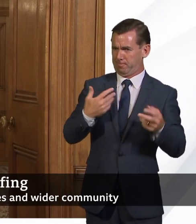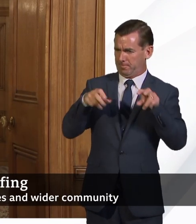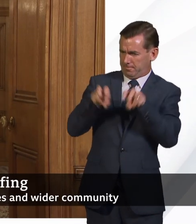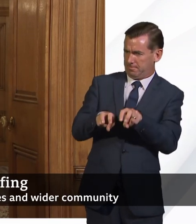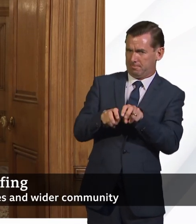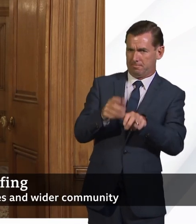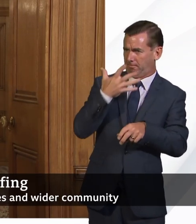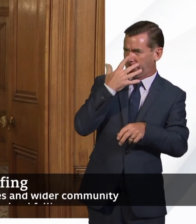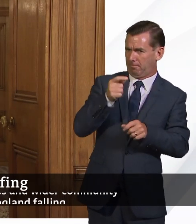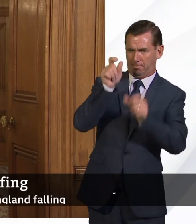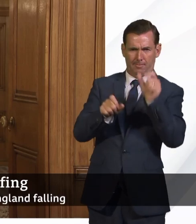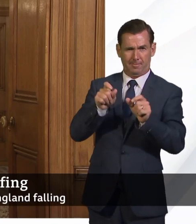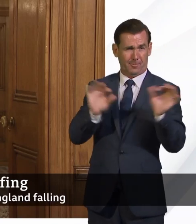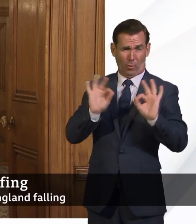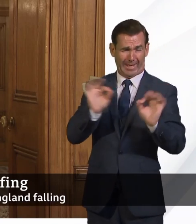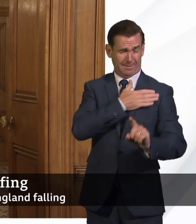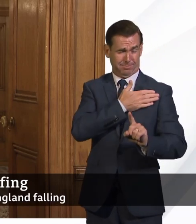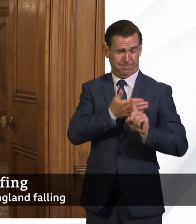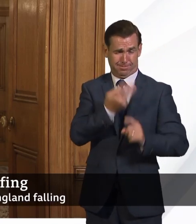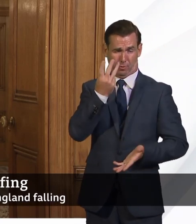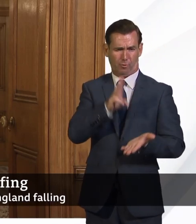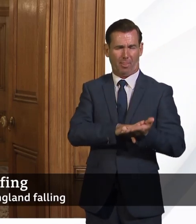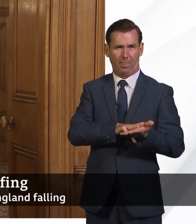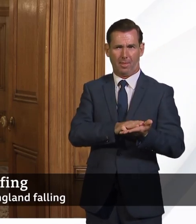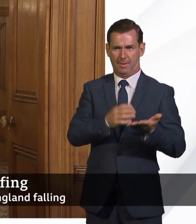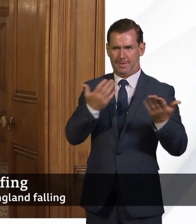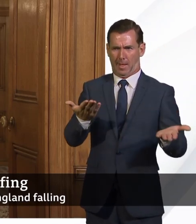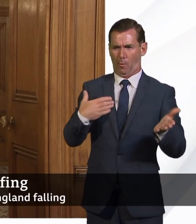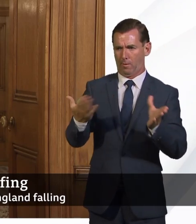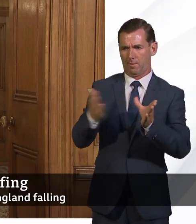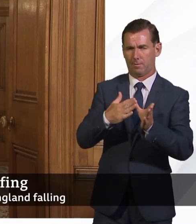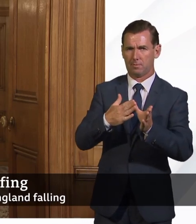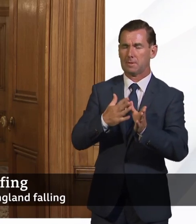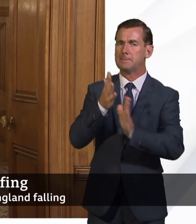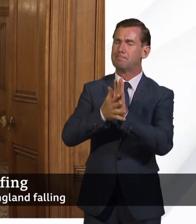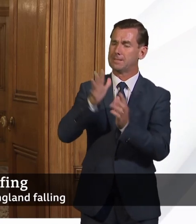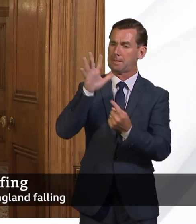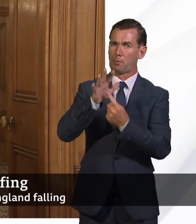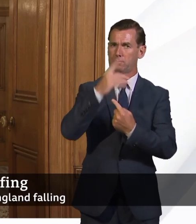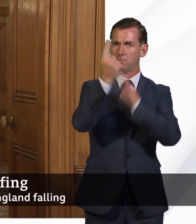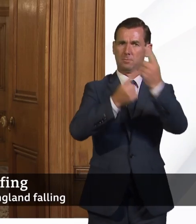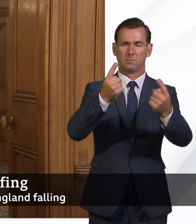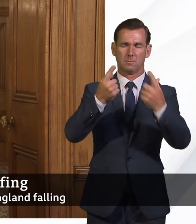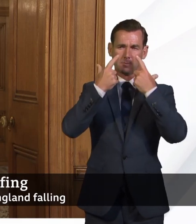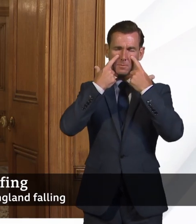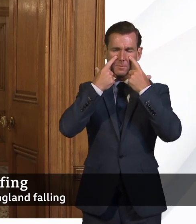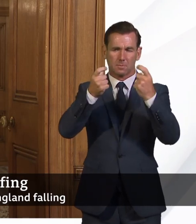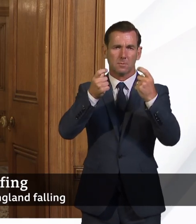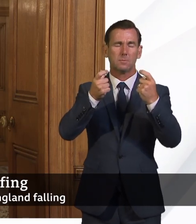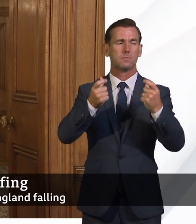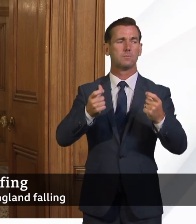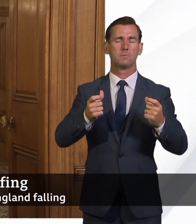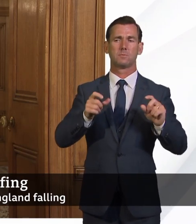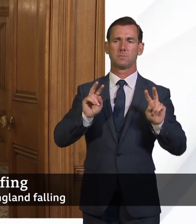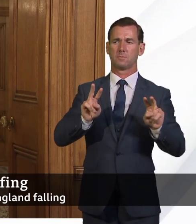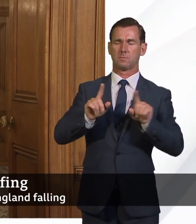others. So it's critical that we all take a vigilant and cautious approach over the next few weeks.